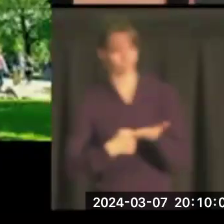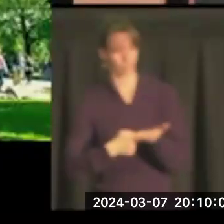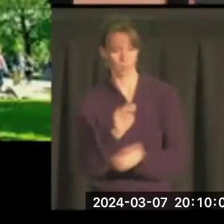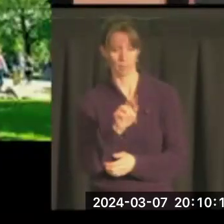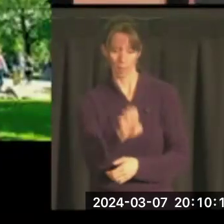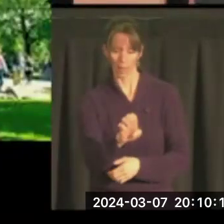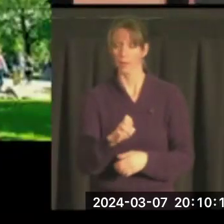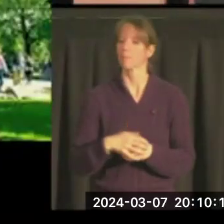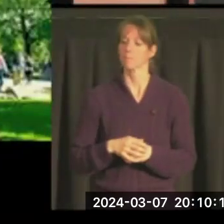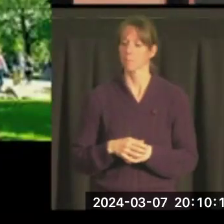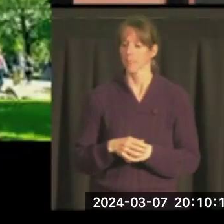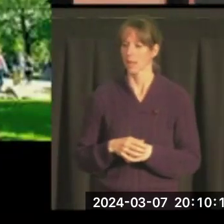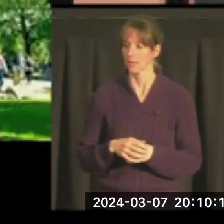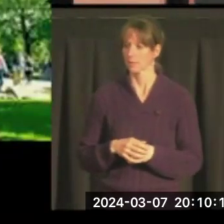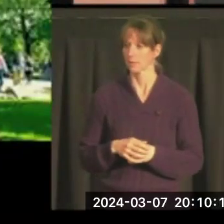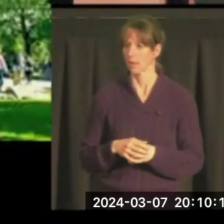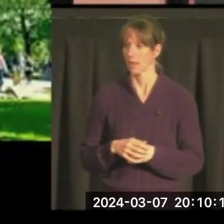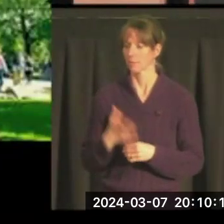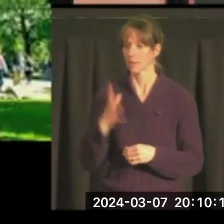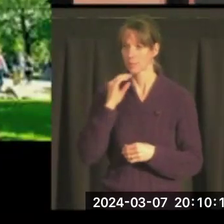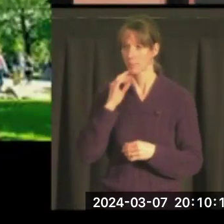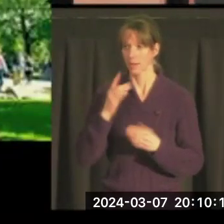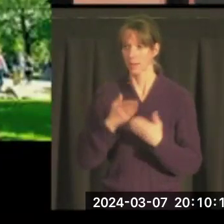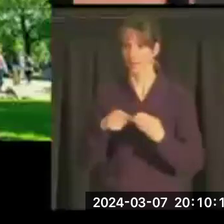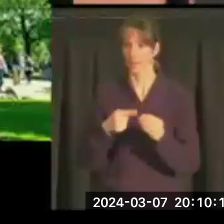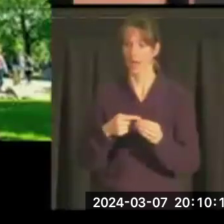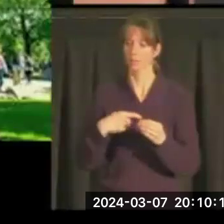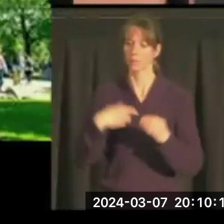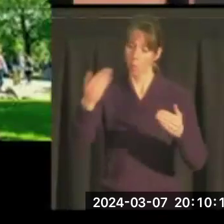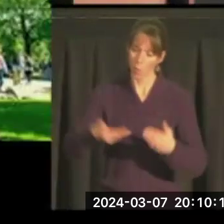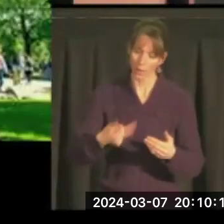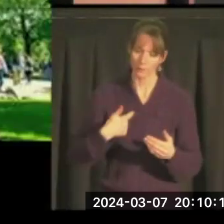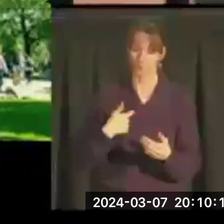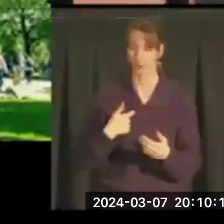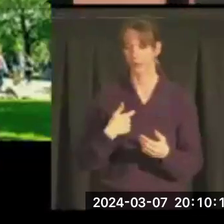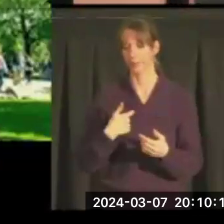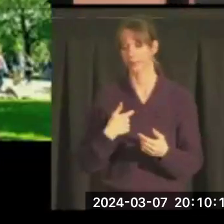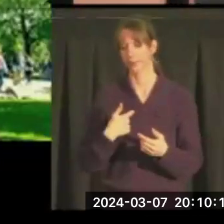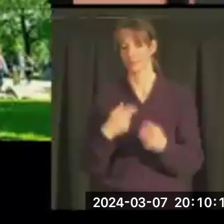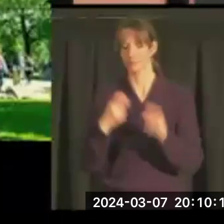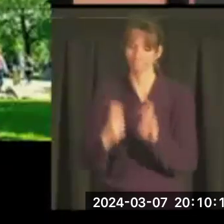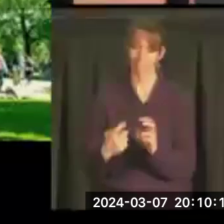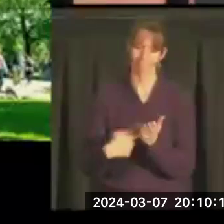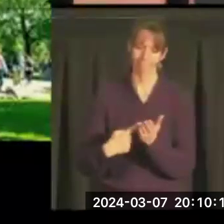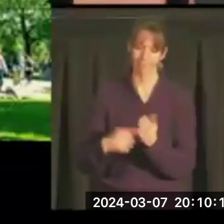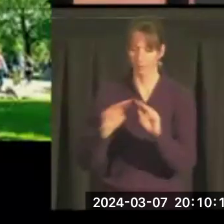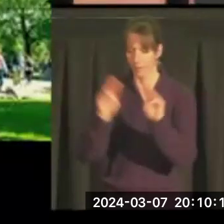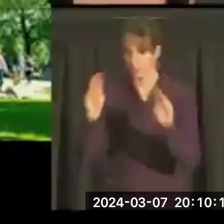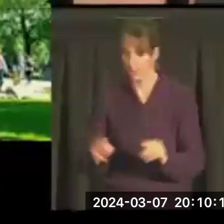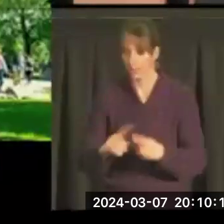experience the whole thing about him welcoming me, talking about Montana,